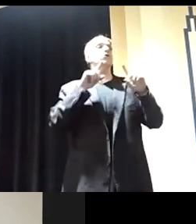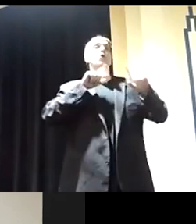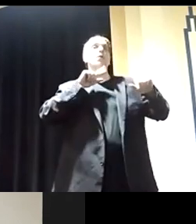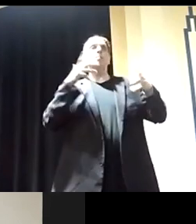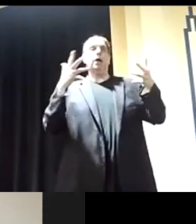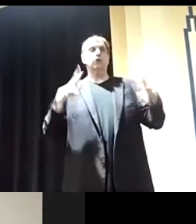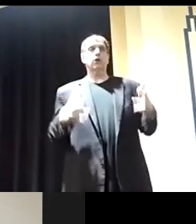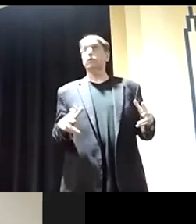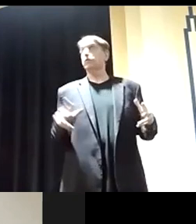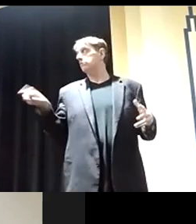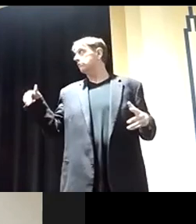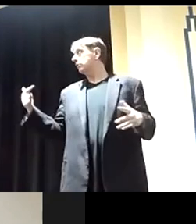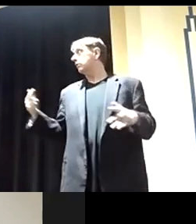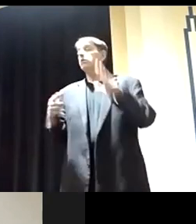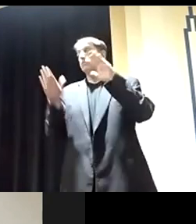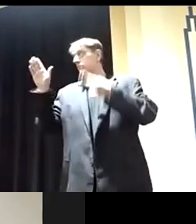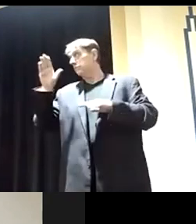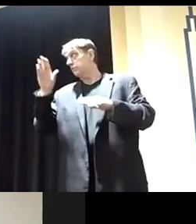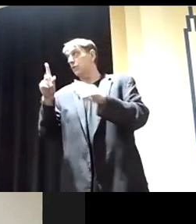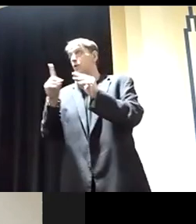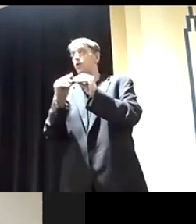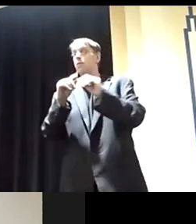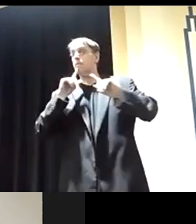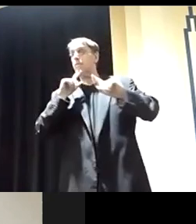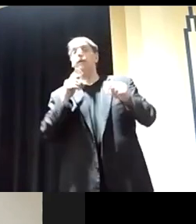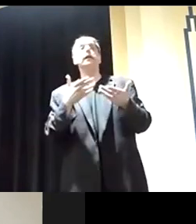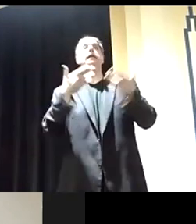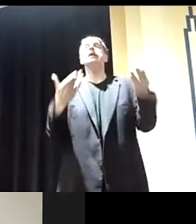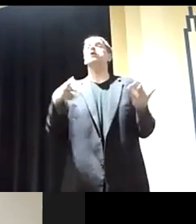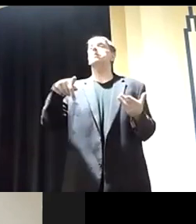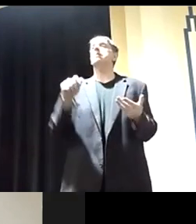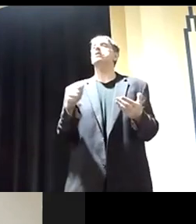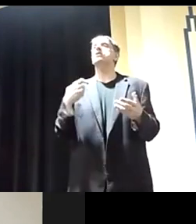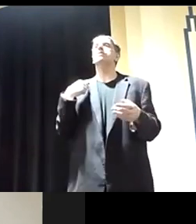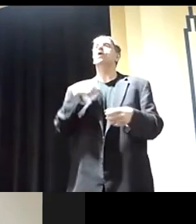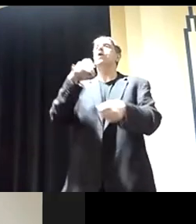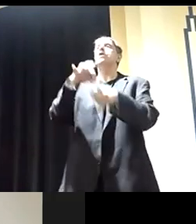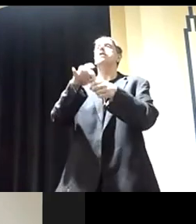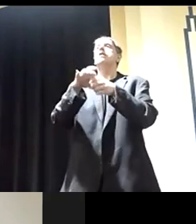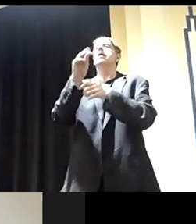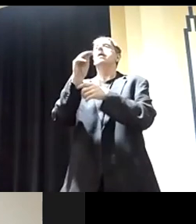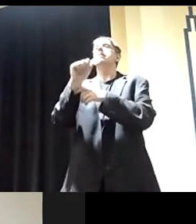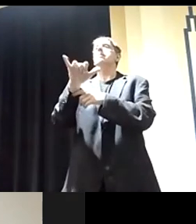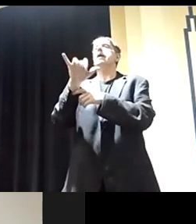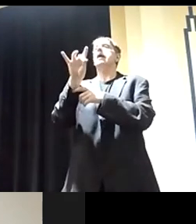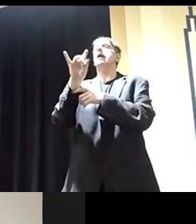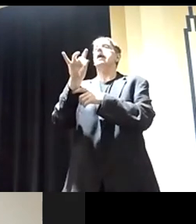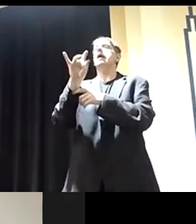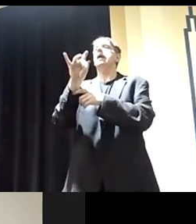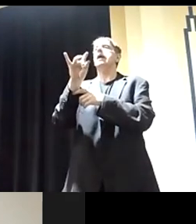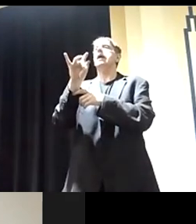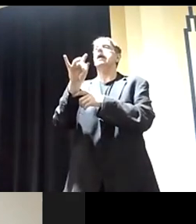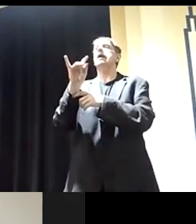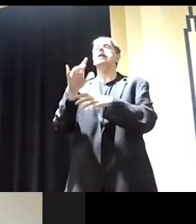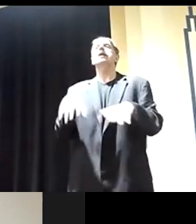Thank you. Anybody else wanted to rebut? Yeah, I had something I wanted to say. Here in Pennsylvania, we voted on May 18 to take Governor Wolf's